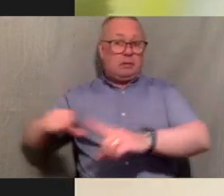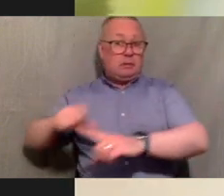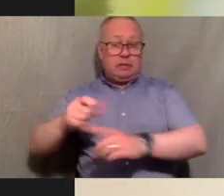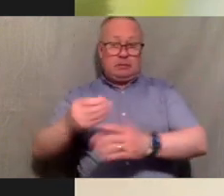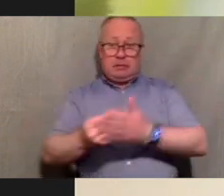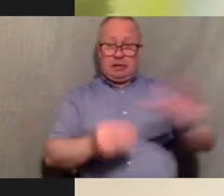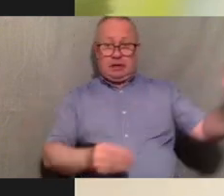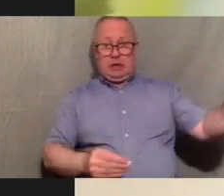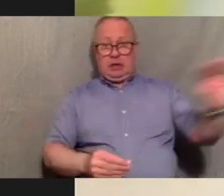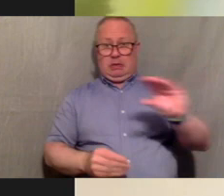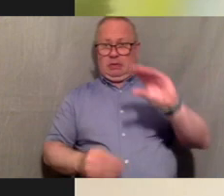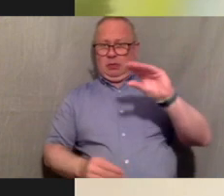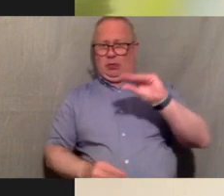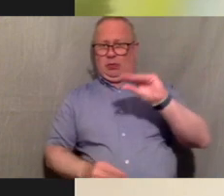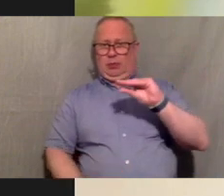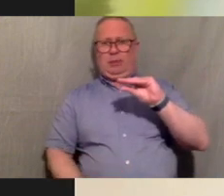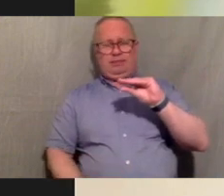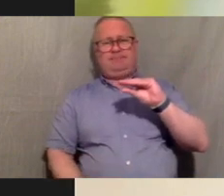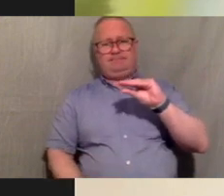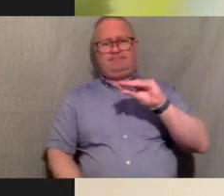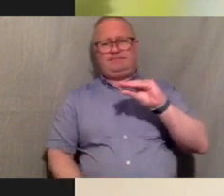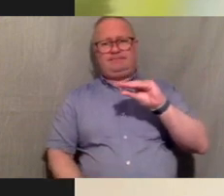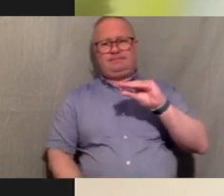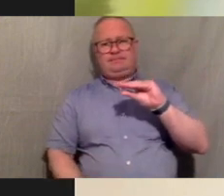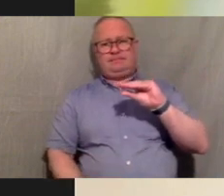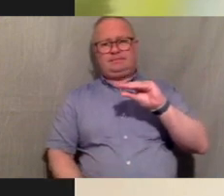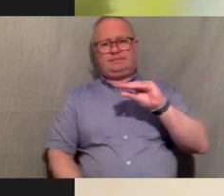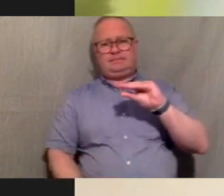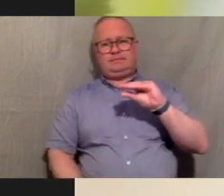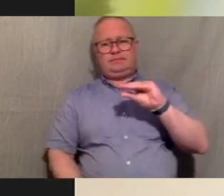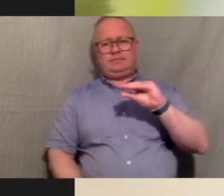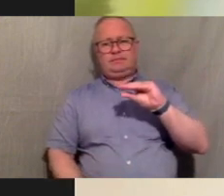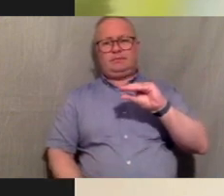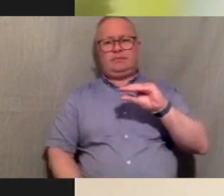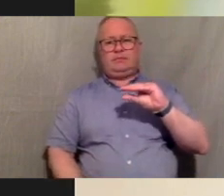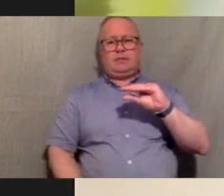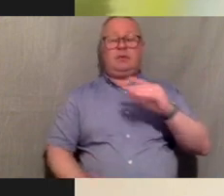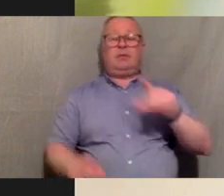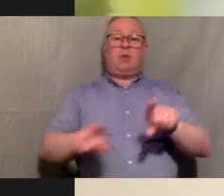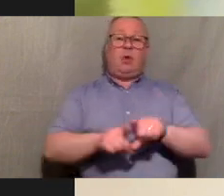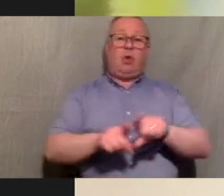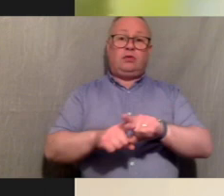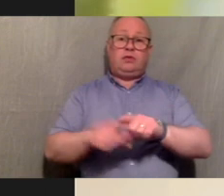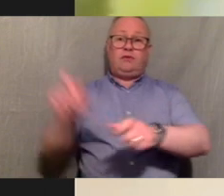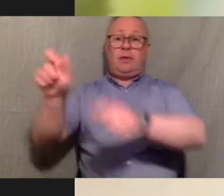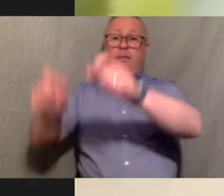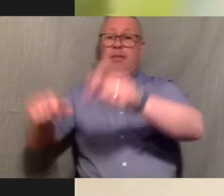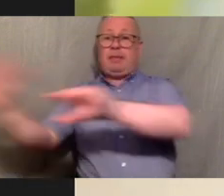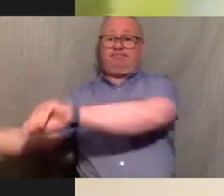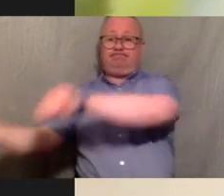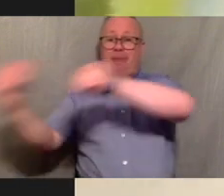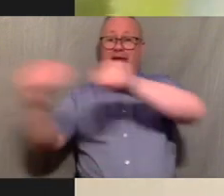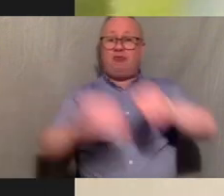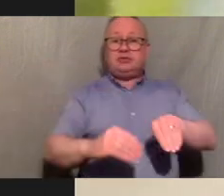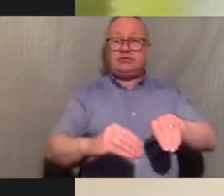so we also had suggested funding for migrants to get jobs in their field of expertise so when people come